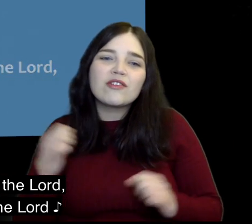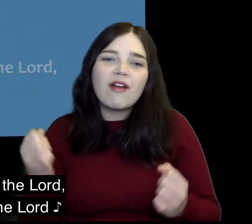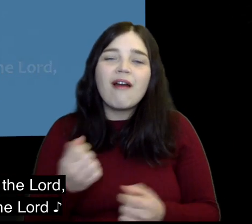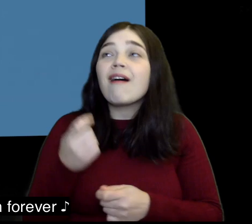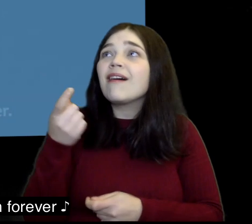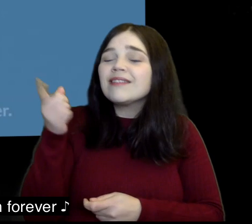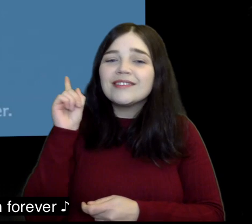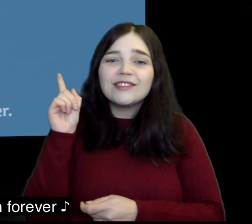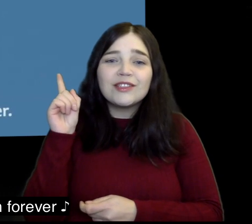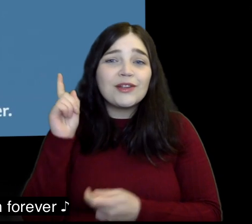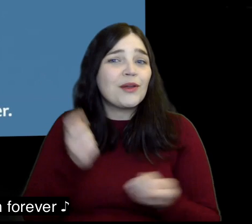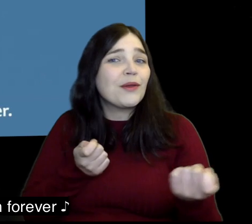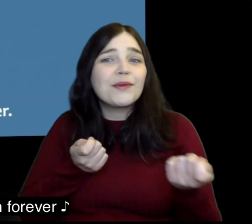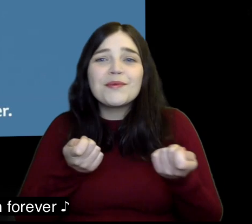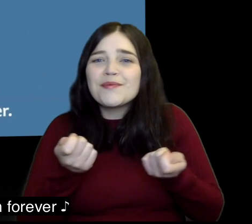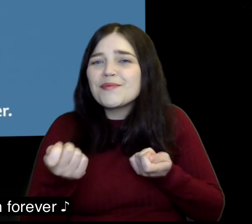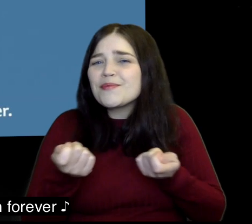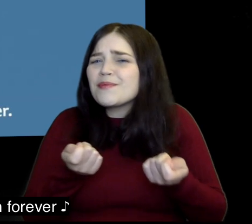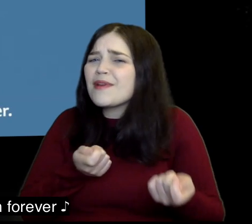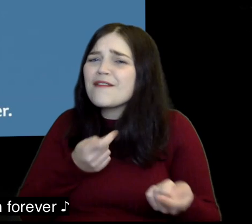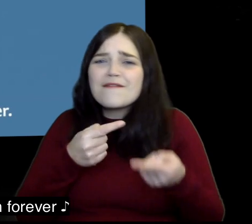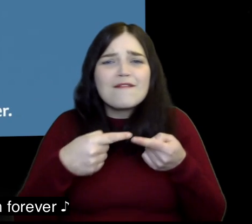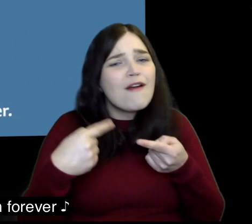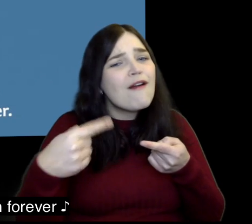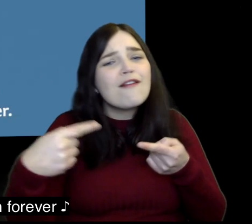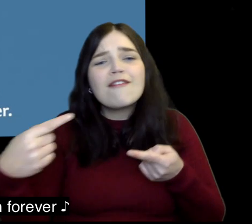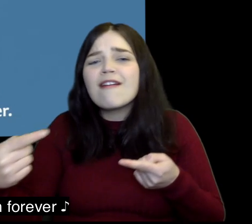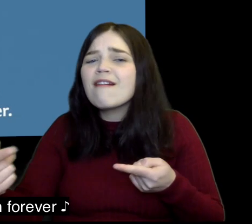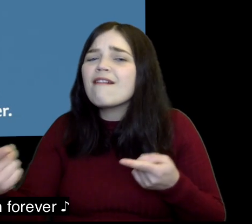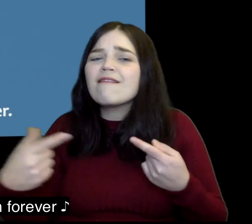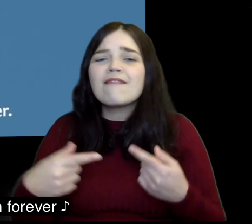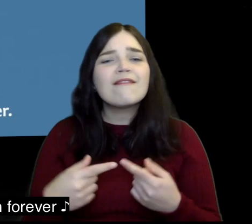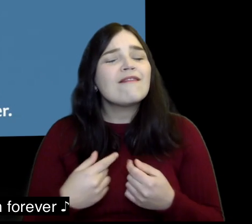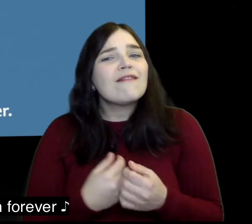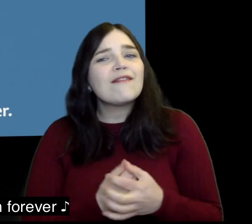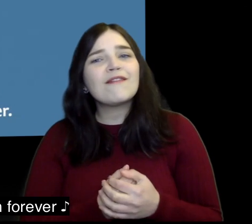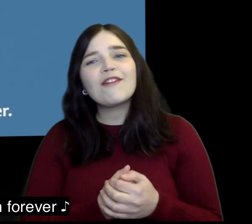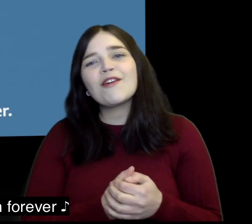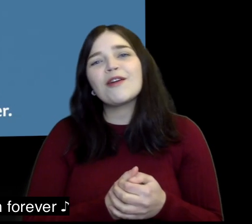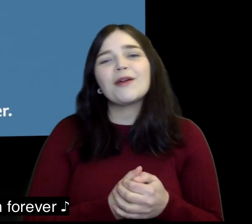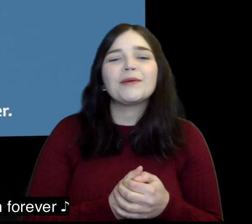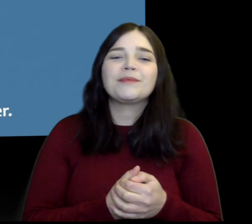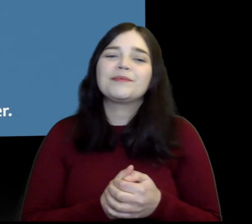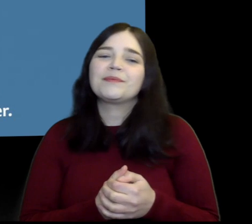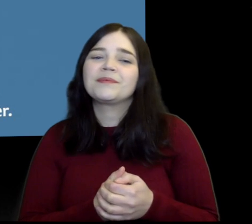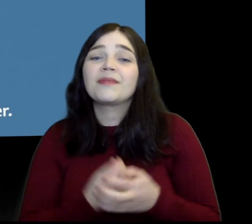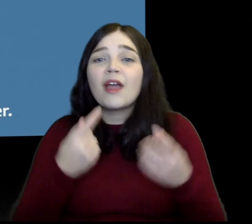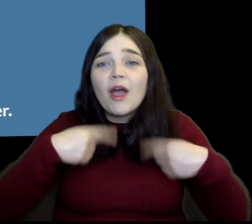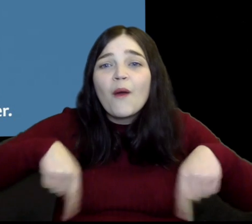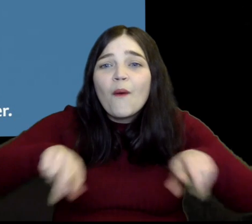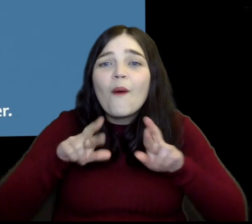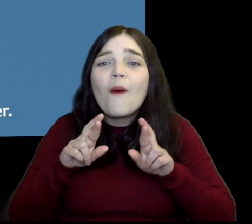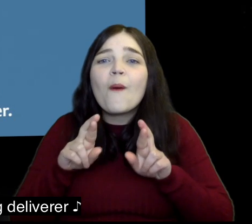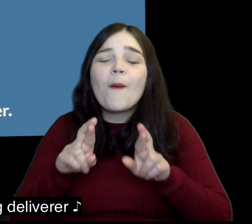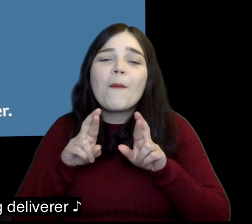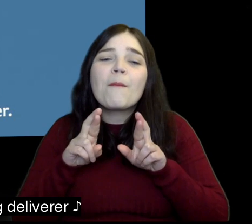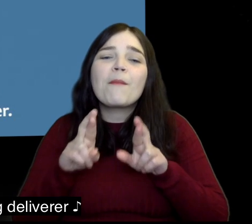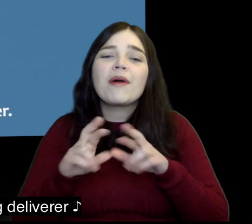Upon the God You reign forever